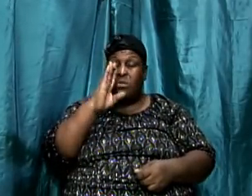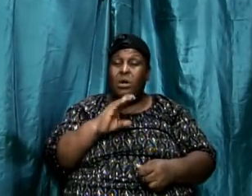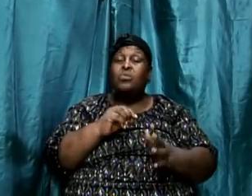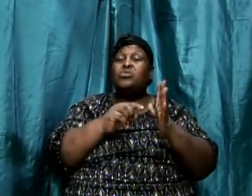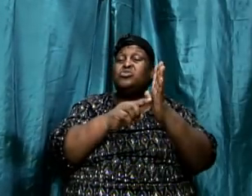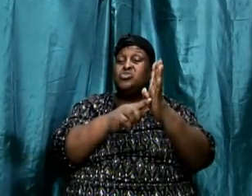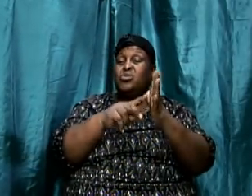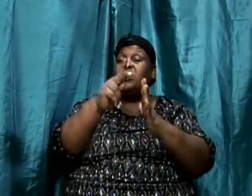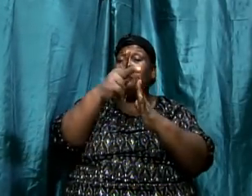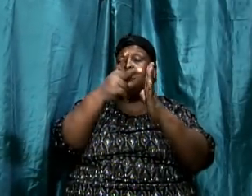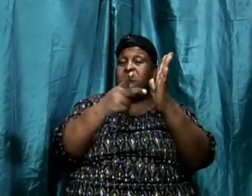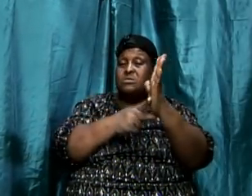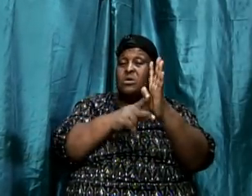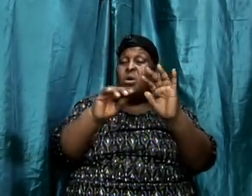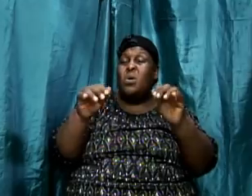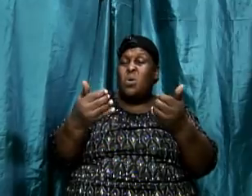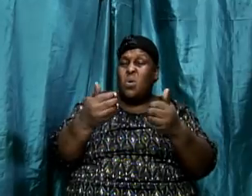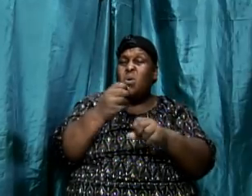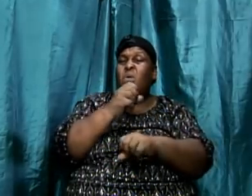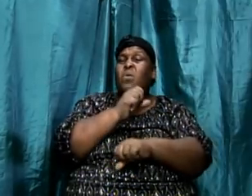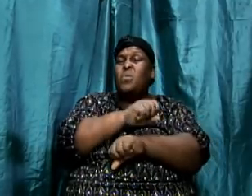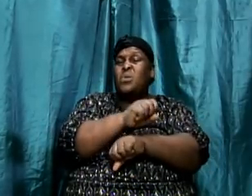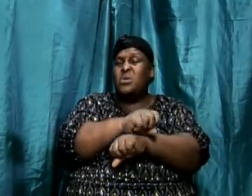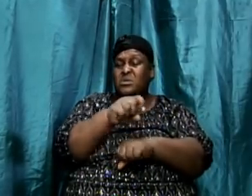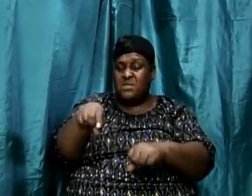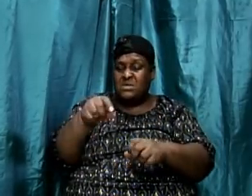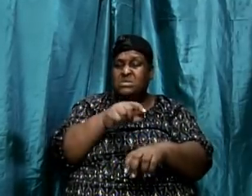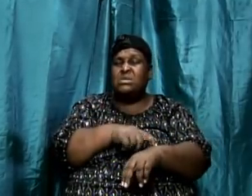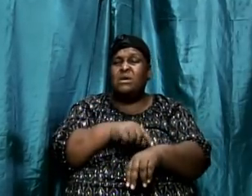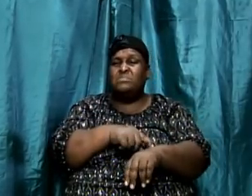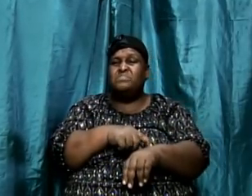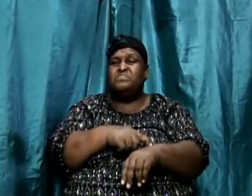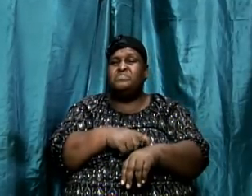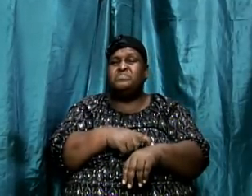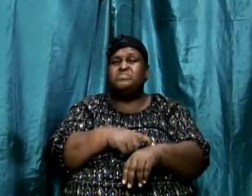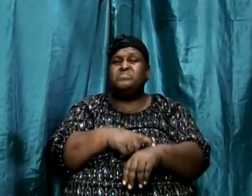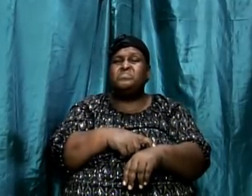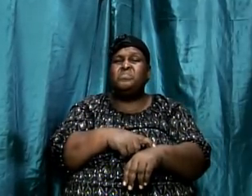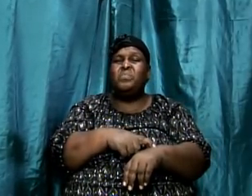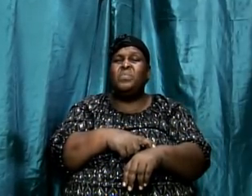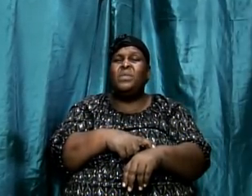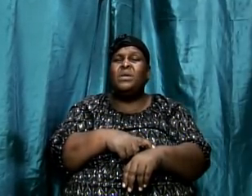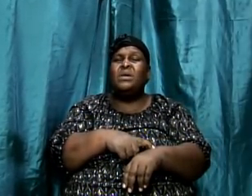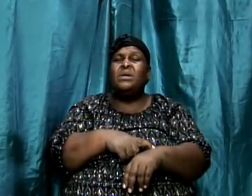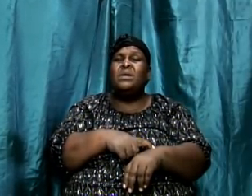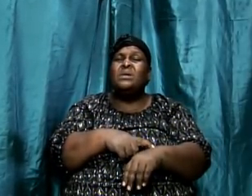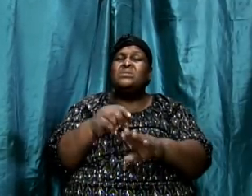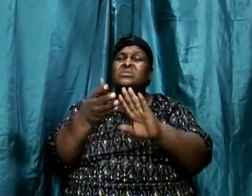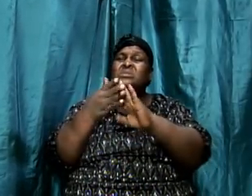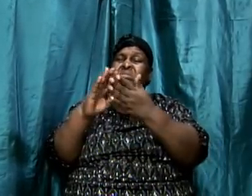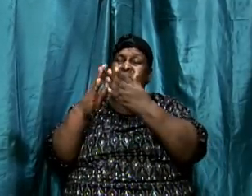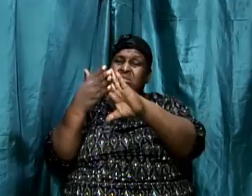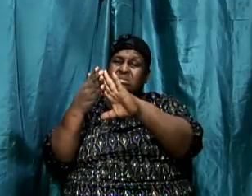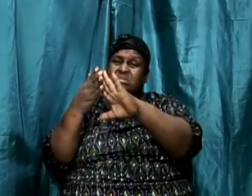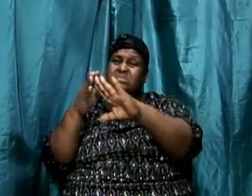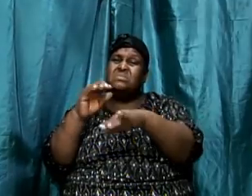in this time. How did this city relate to the authority? So Nineveh was the capital city of Assyria,